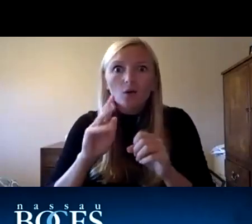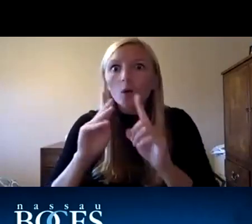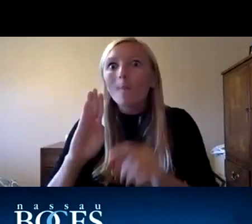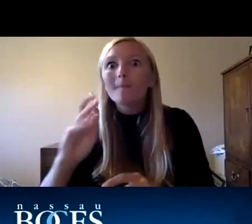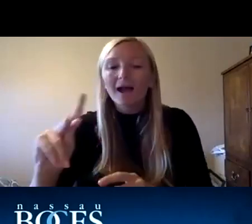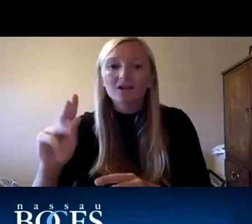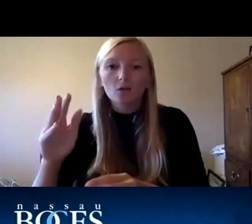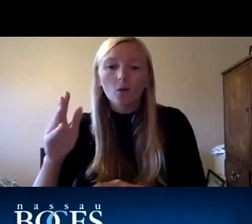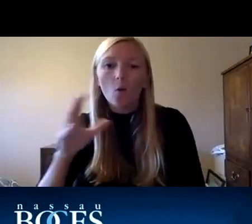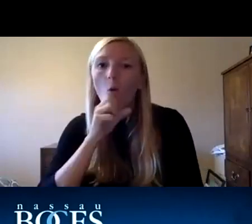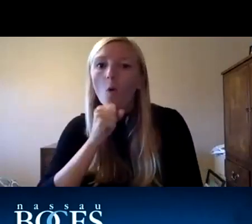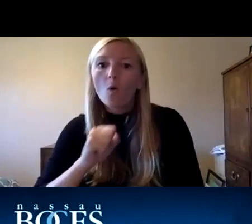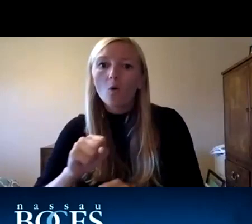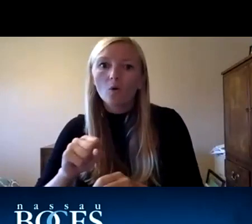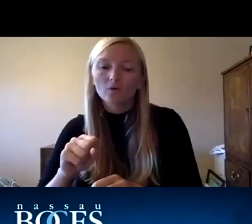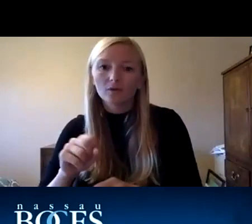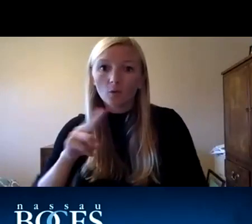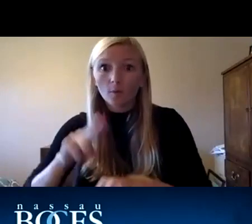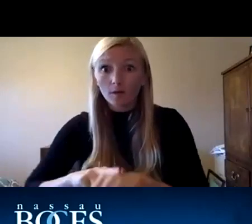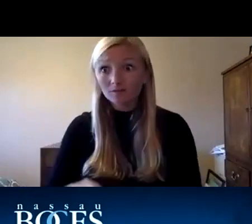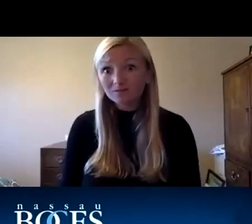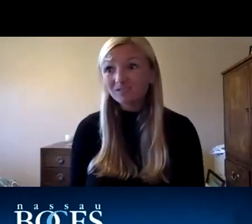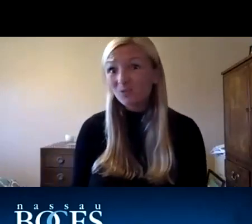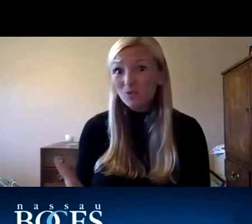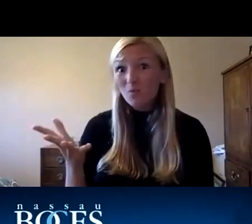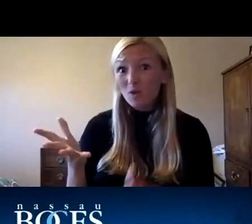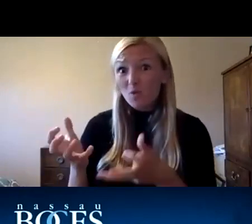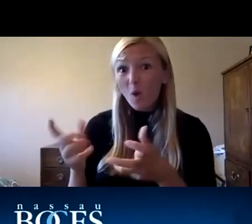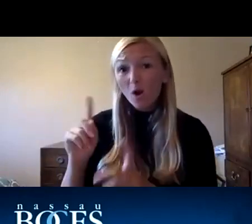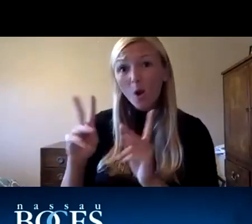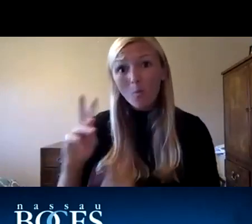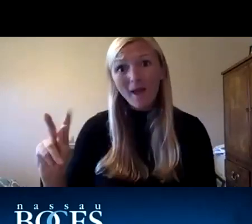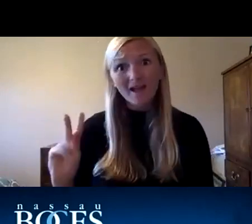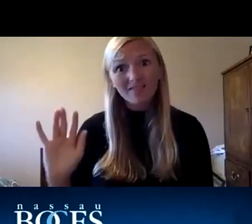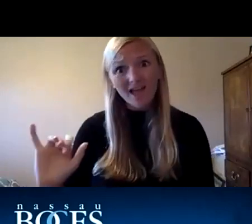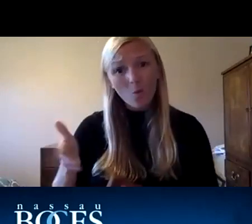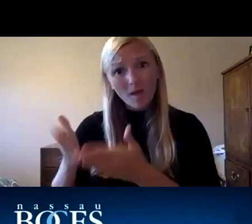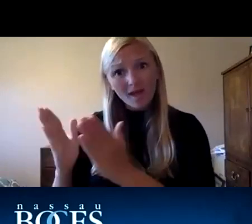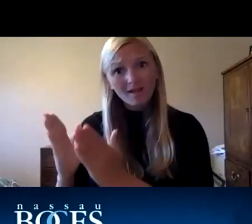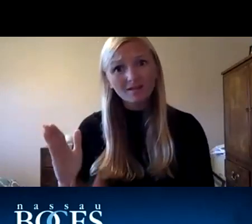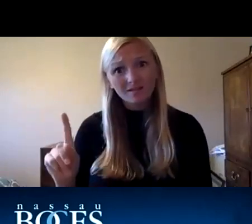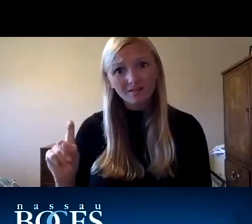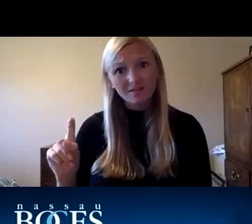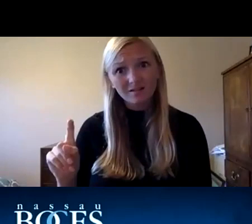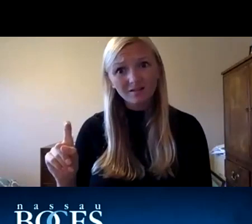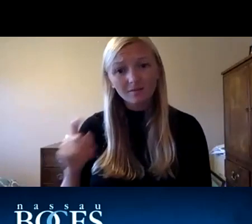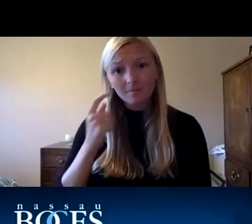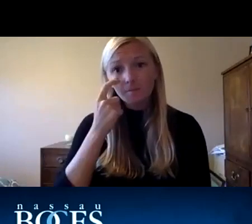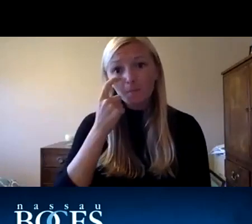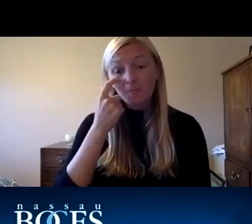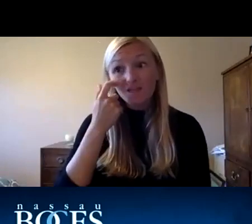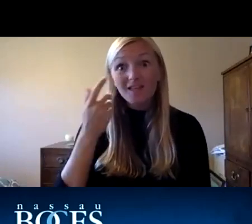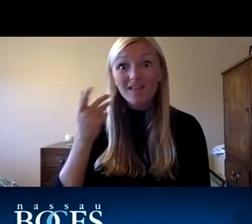and i'm you know i asked back do we want it to return to the way things used to be um that's what led us to this